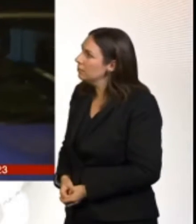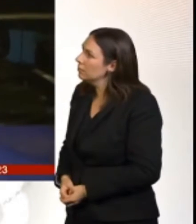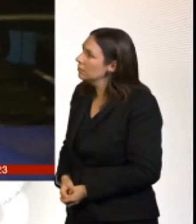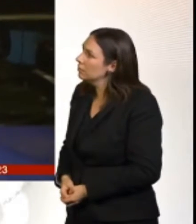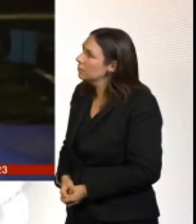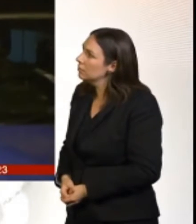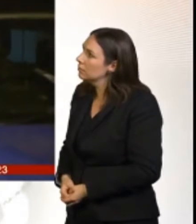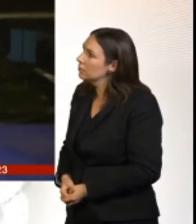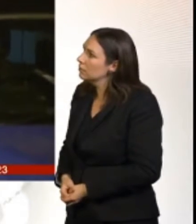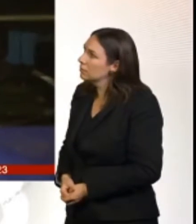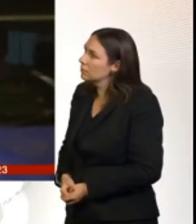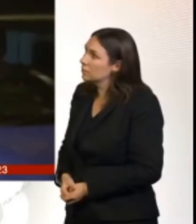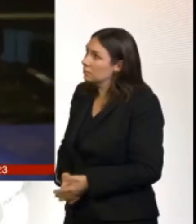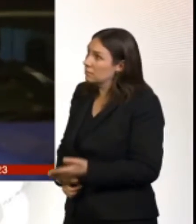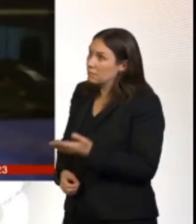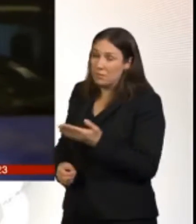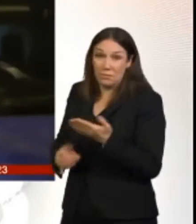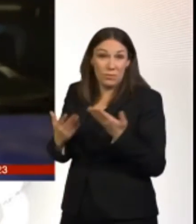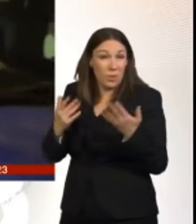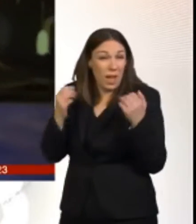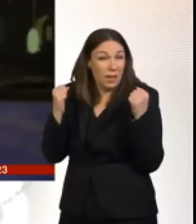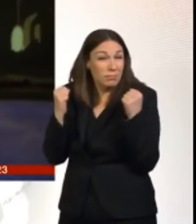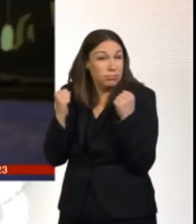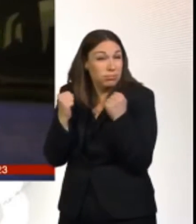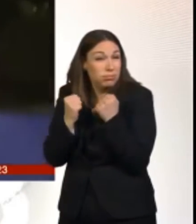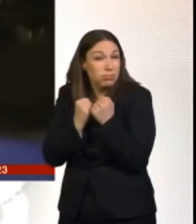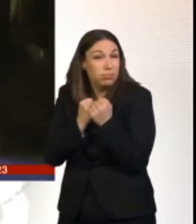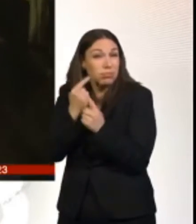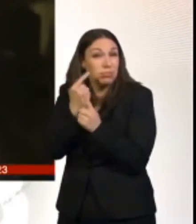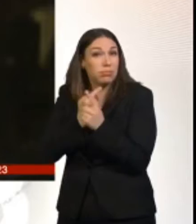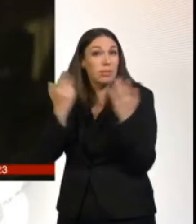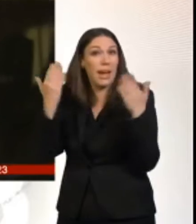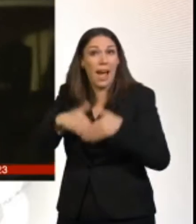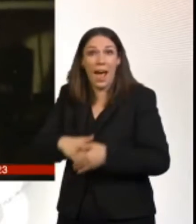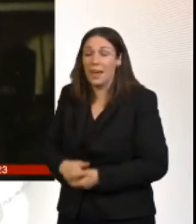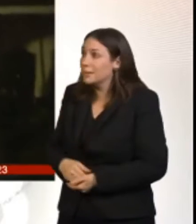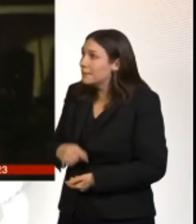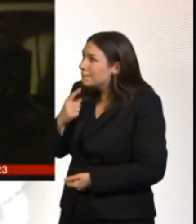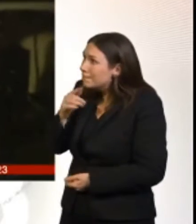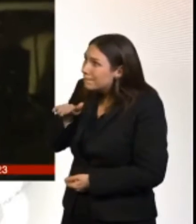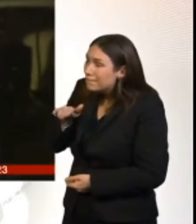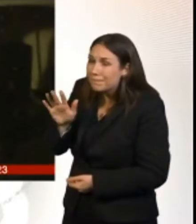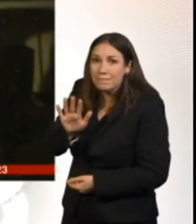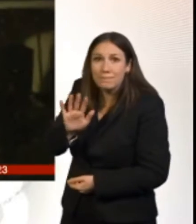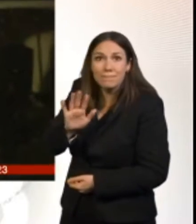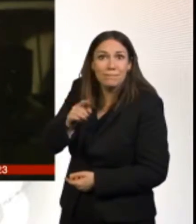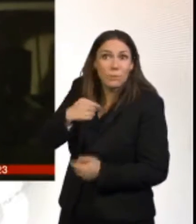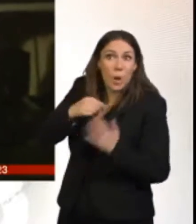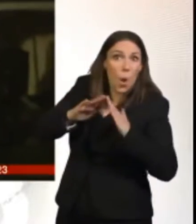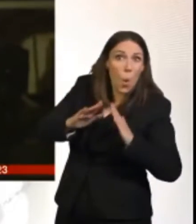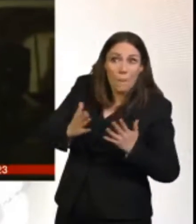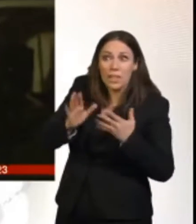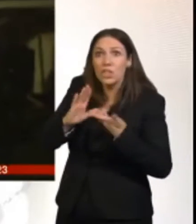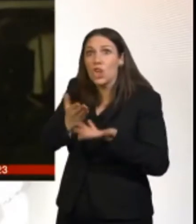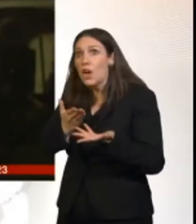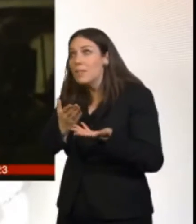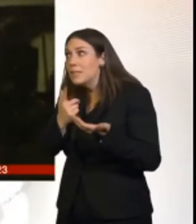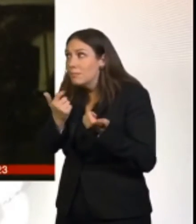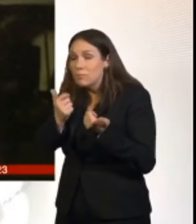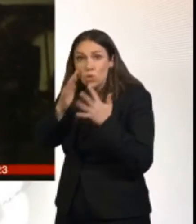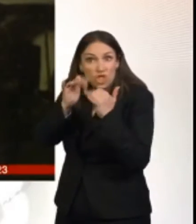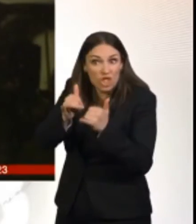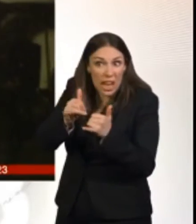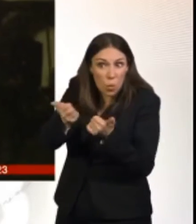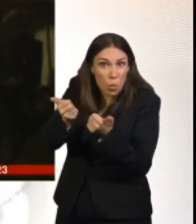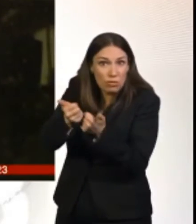It's a bitterly cold night. Hello. We're homeless service outreach. I'm just going to check you were right darling.